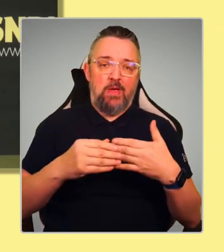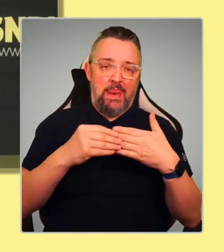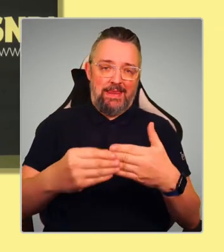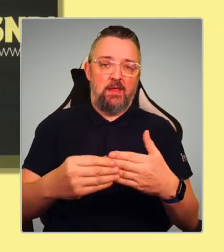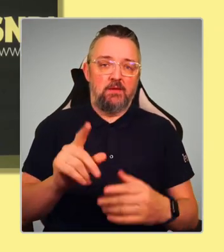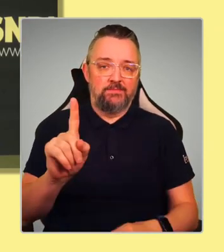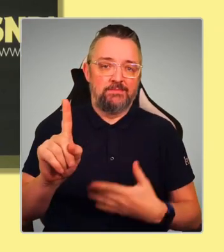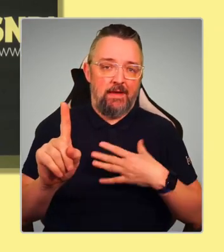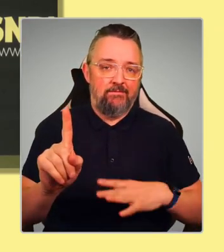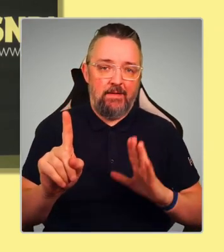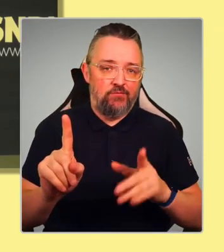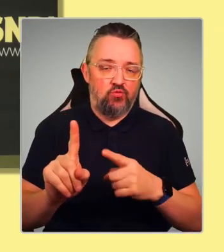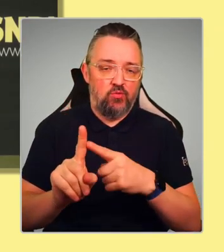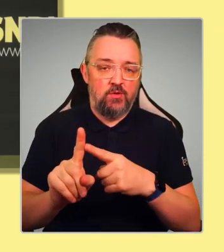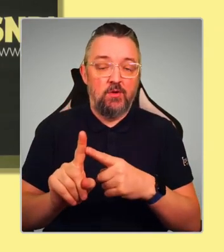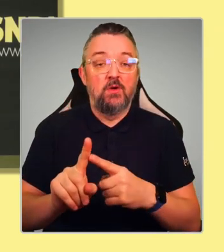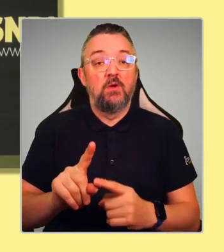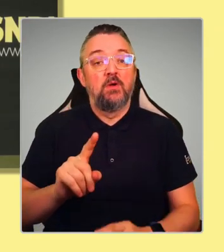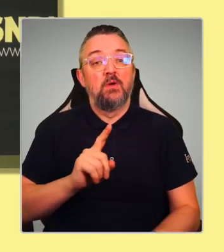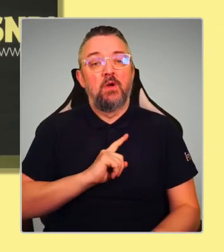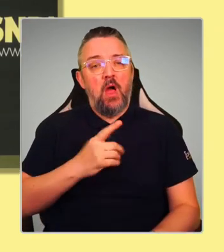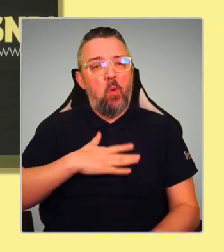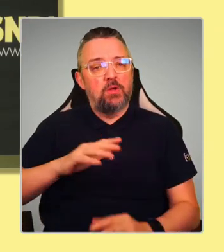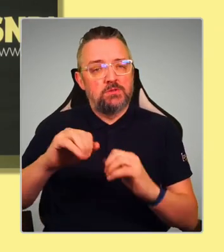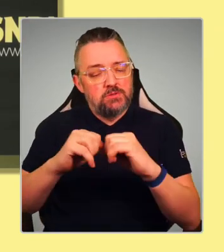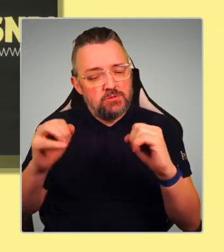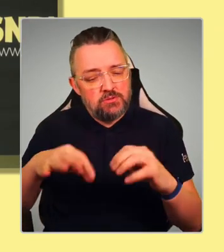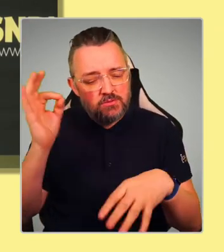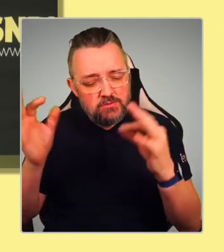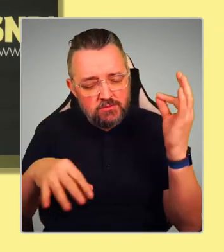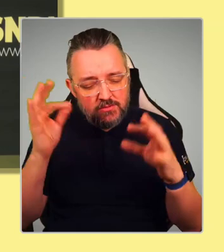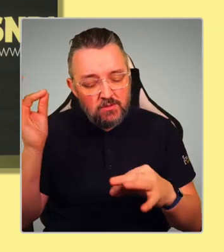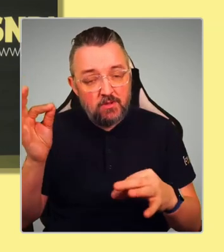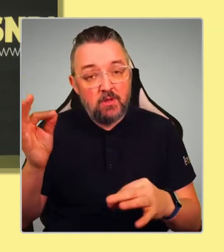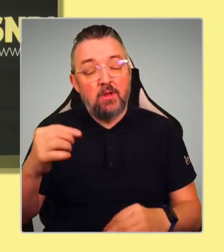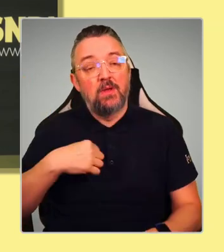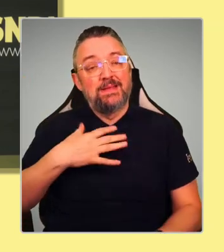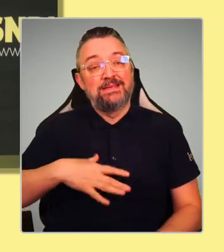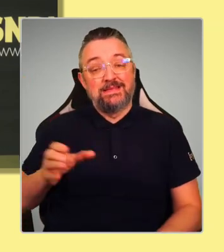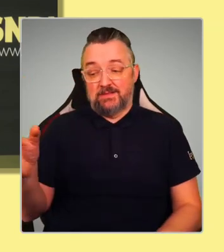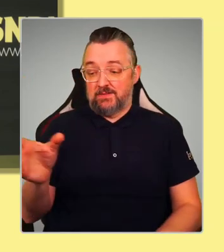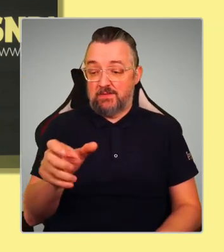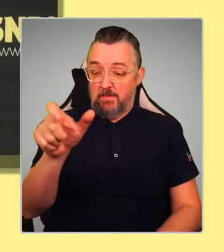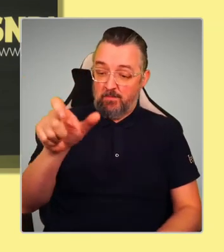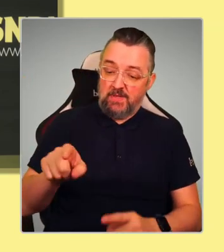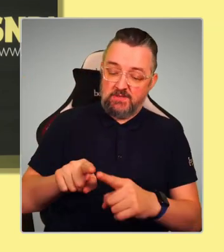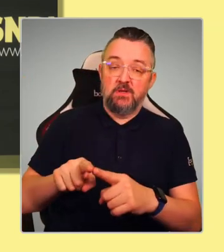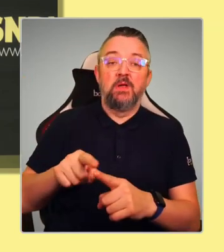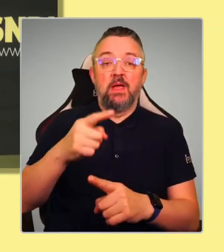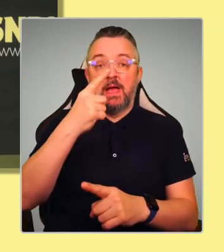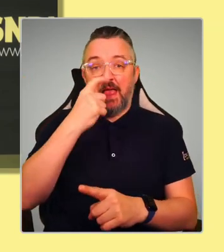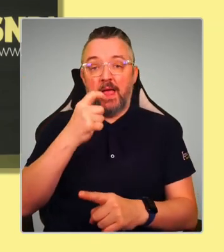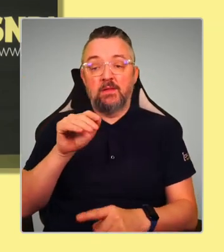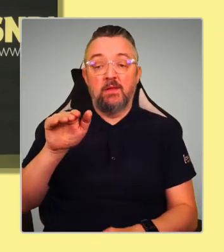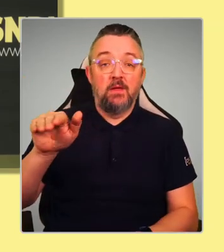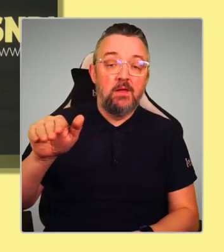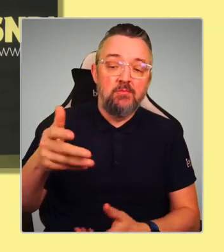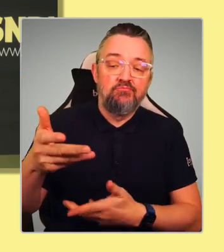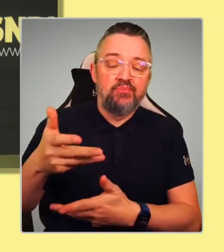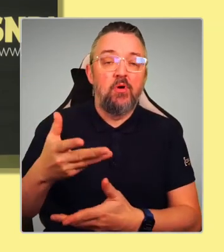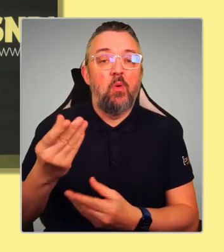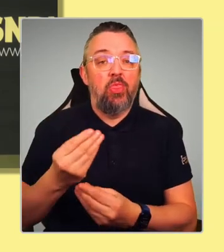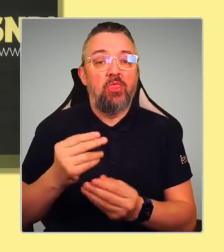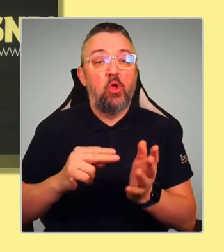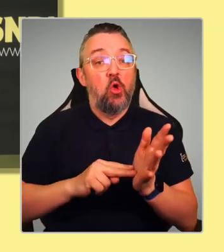bit. Because first of all, I think we need a leader that can reach out to no voters. Controversial though it may